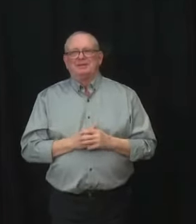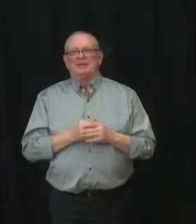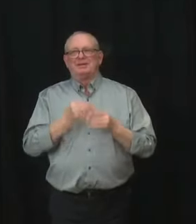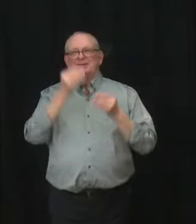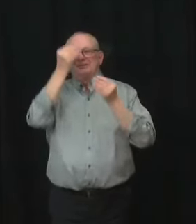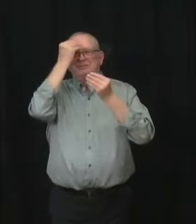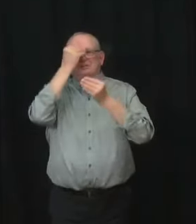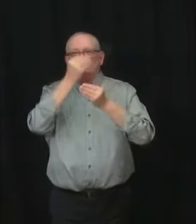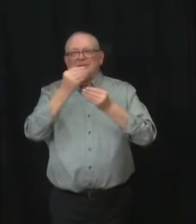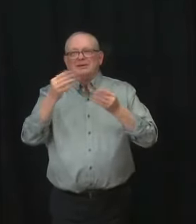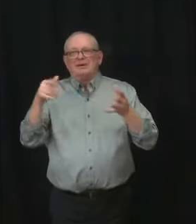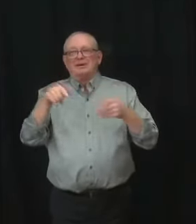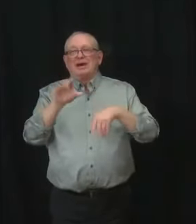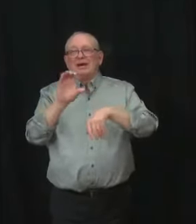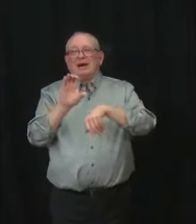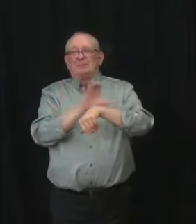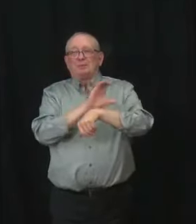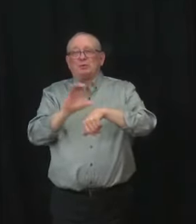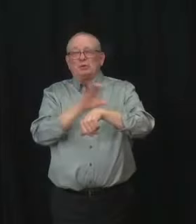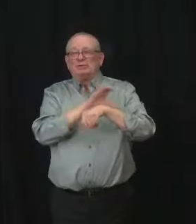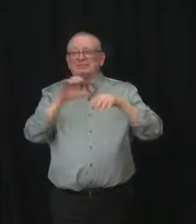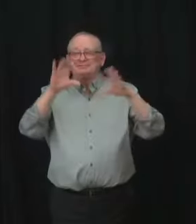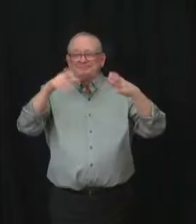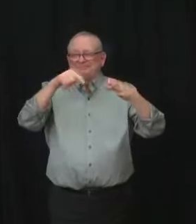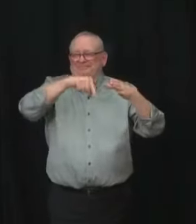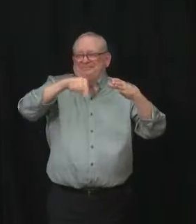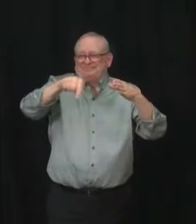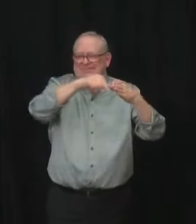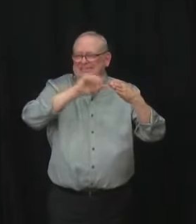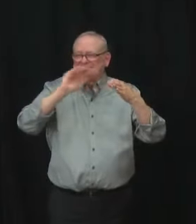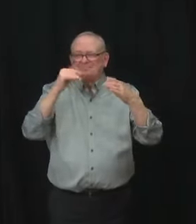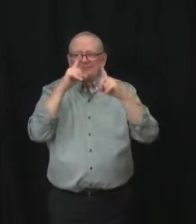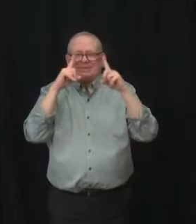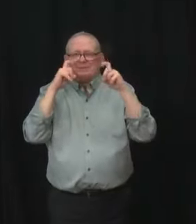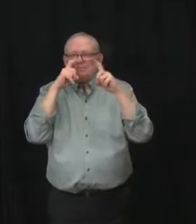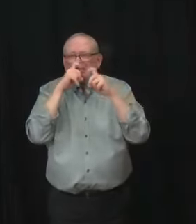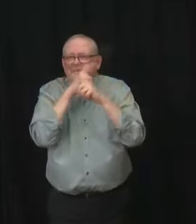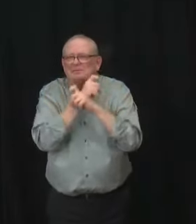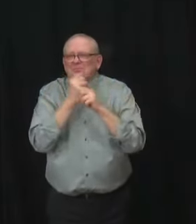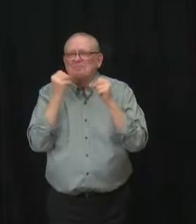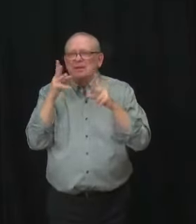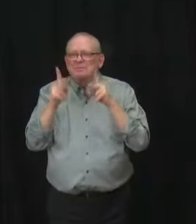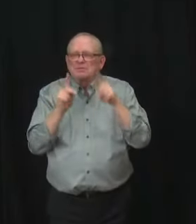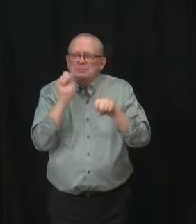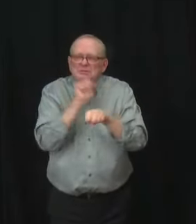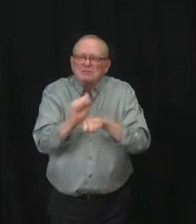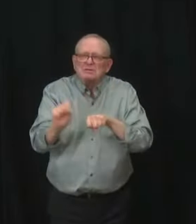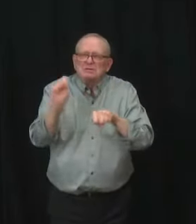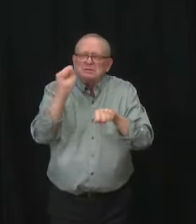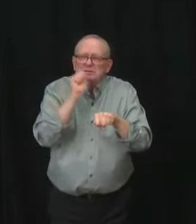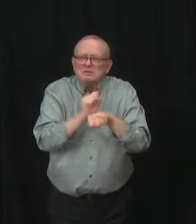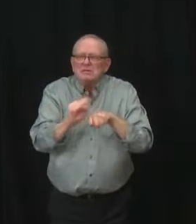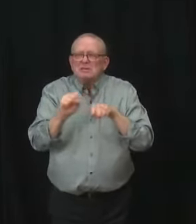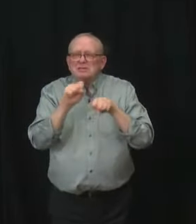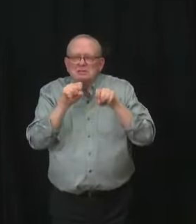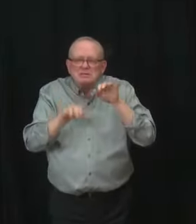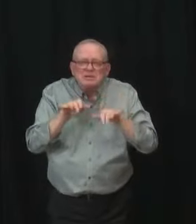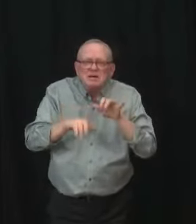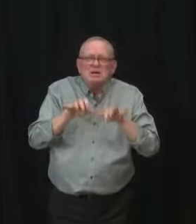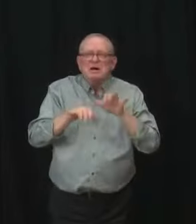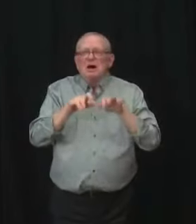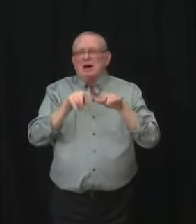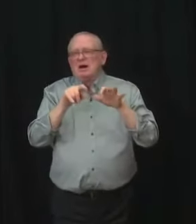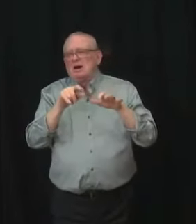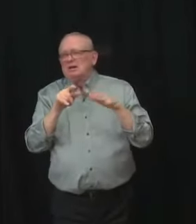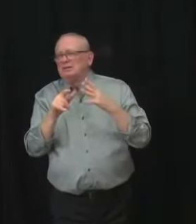updates completed every weekday and the many people who work hard behind the scenes to make that happen. The numbers we post online rely